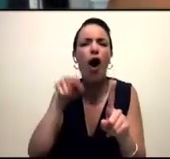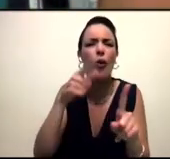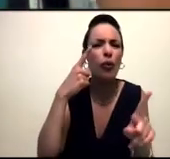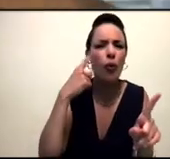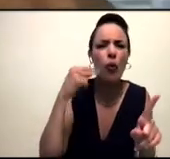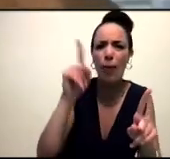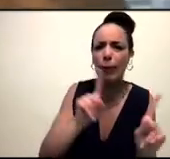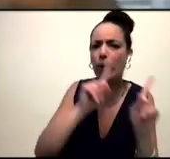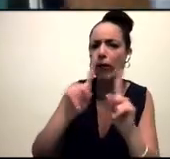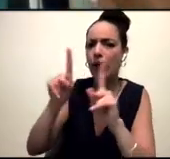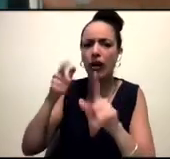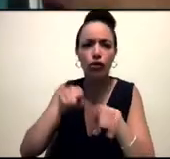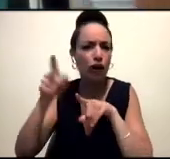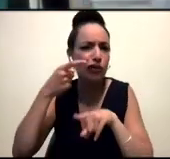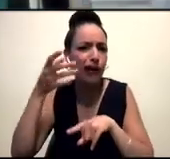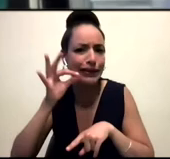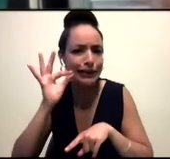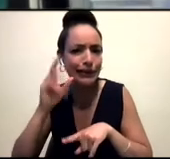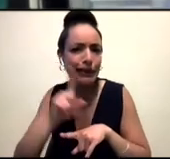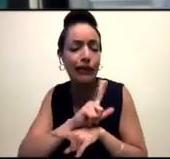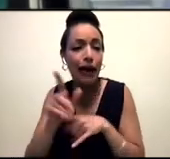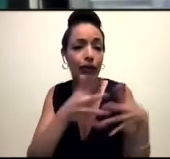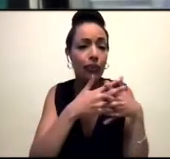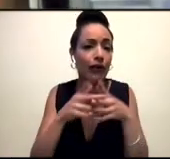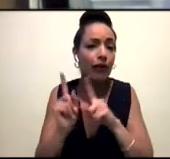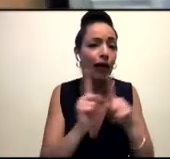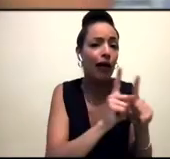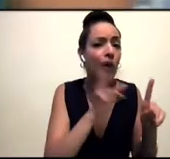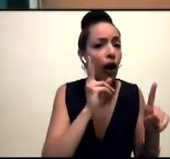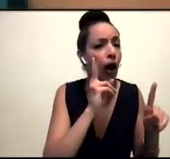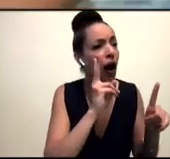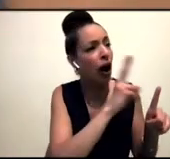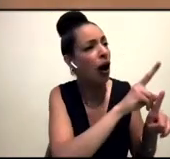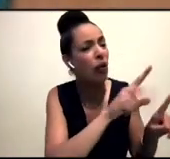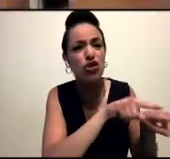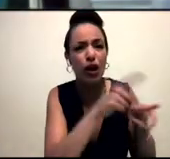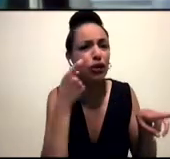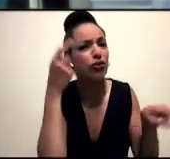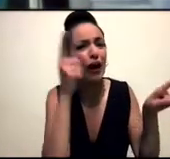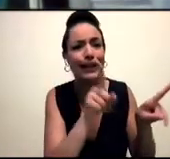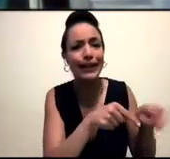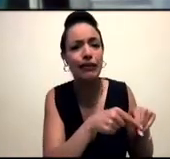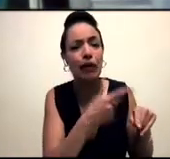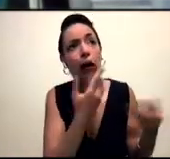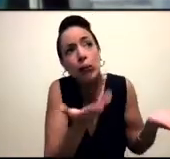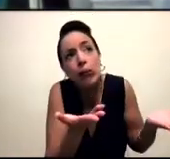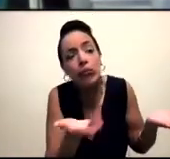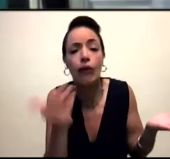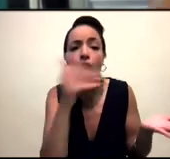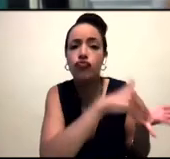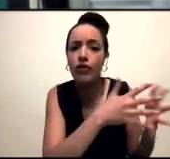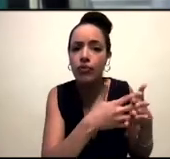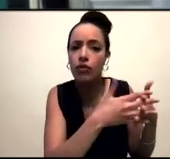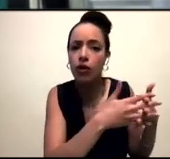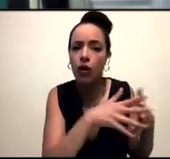they, you know, they came to America. And also, as they were looking for India, like, was very weird. And then they were like, and then Gandhi